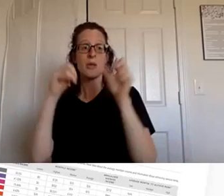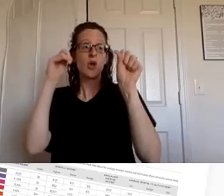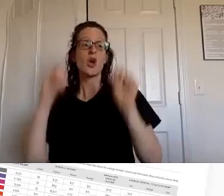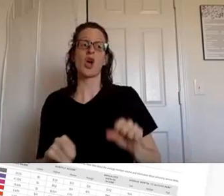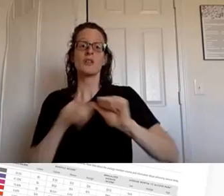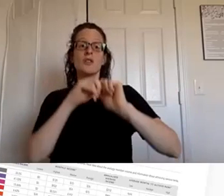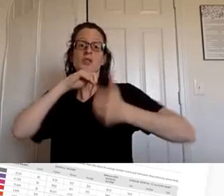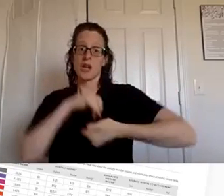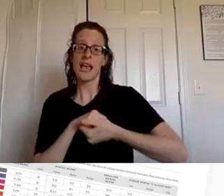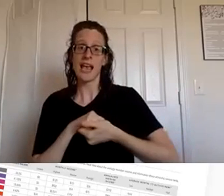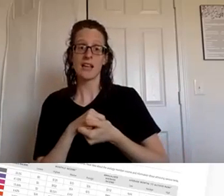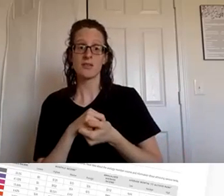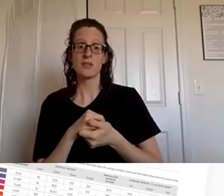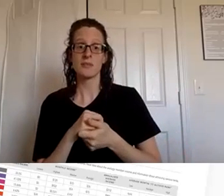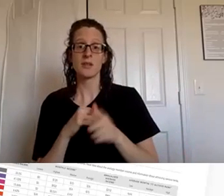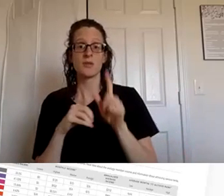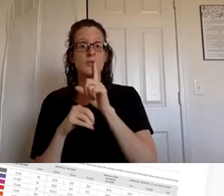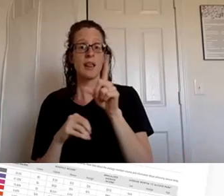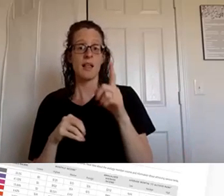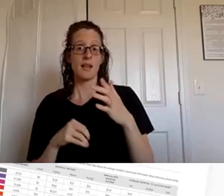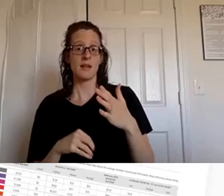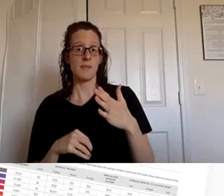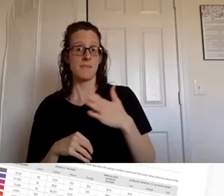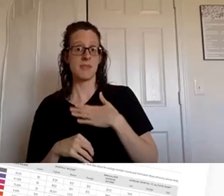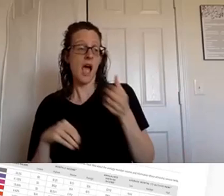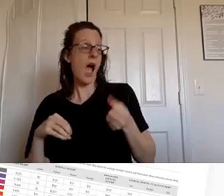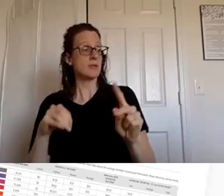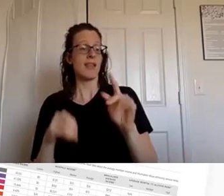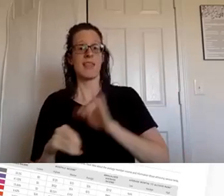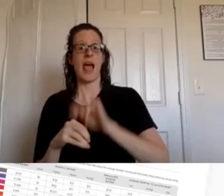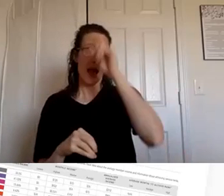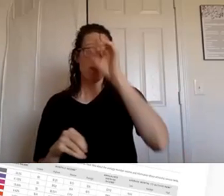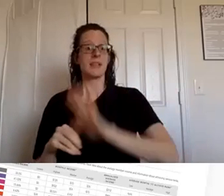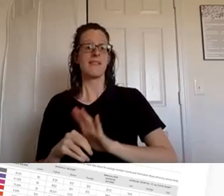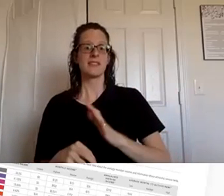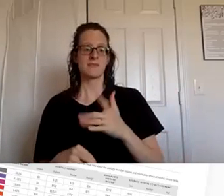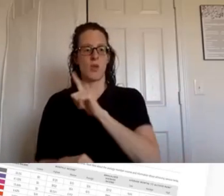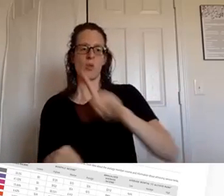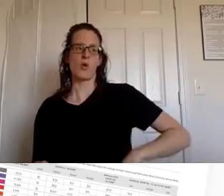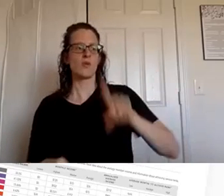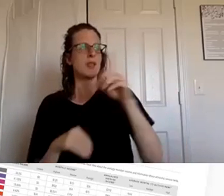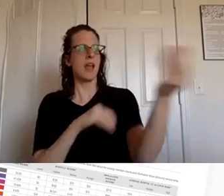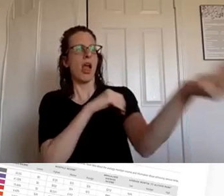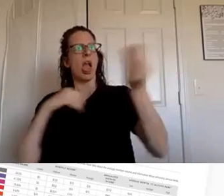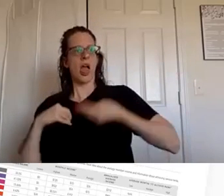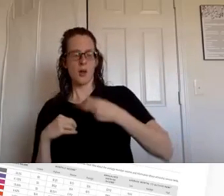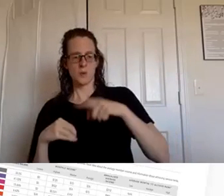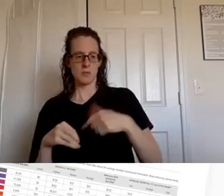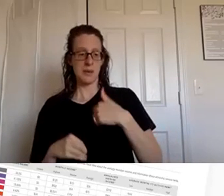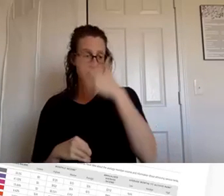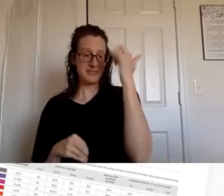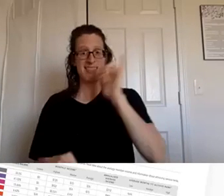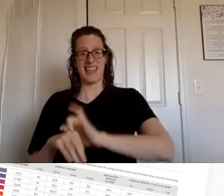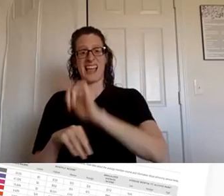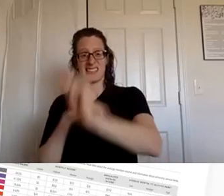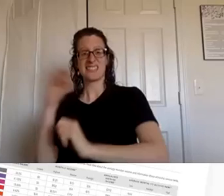this opportunity that I fully believe that the Lord brought to us um because at the time I